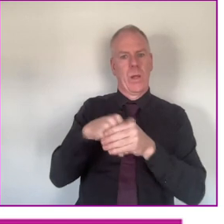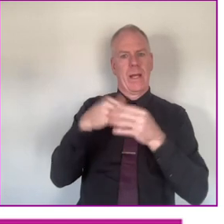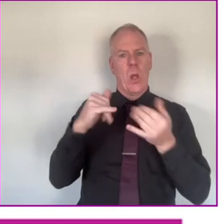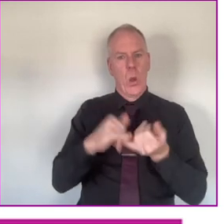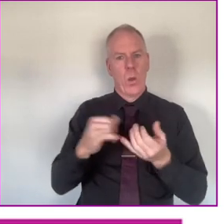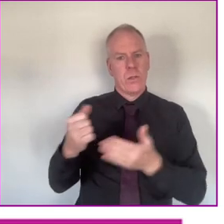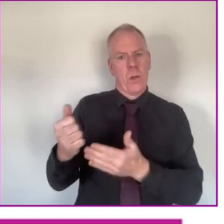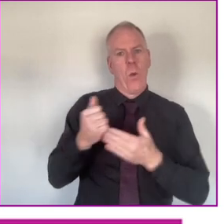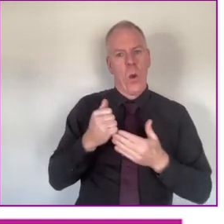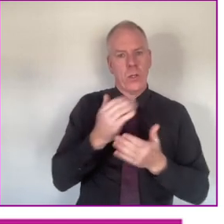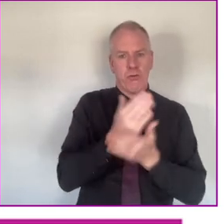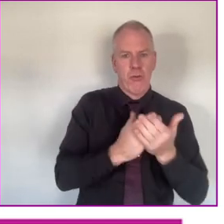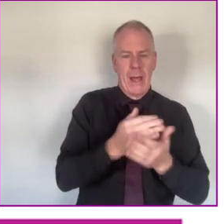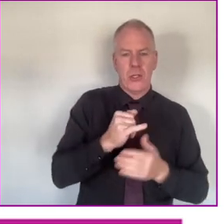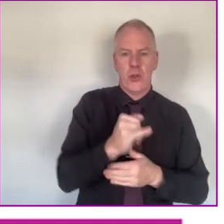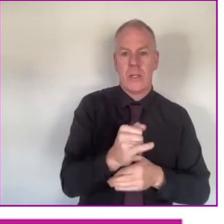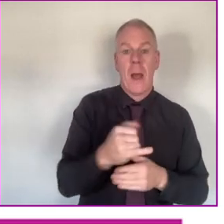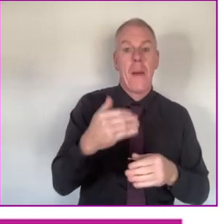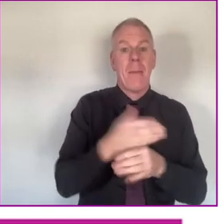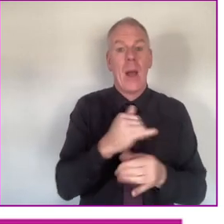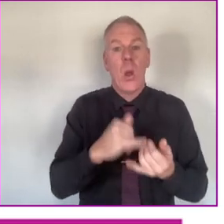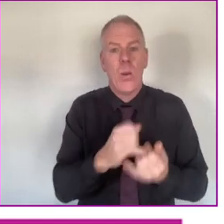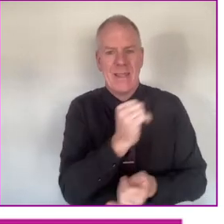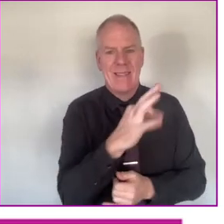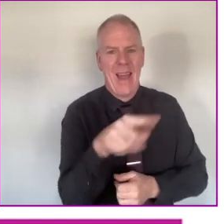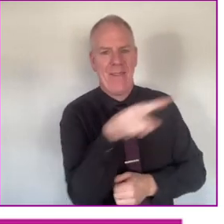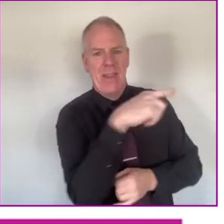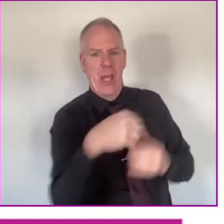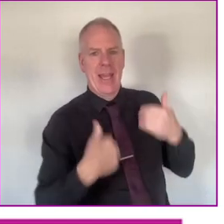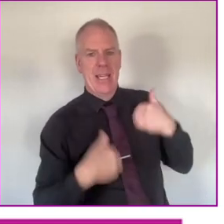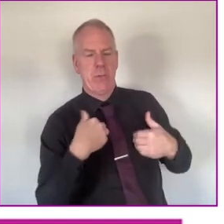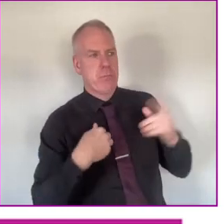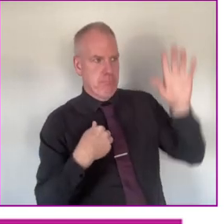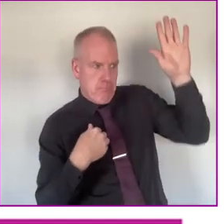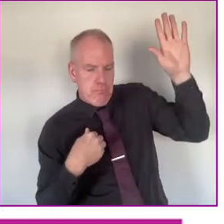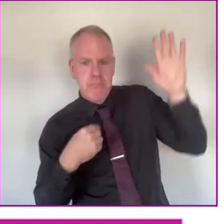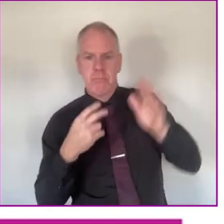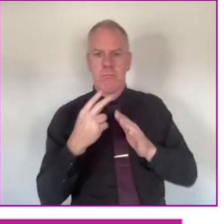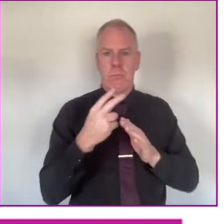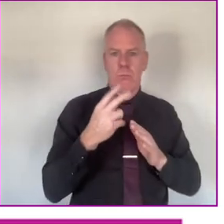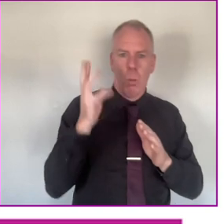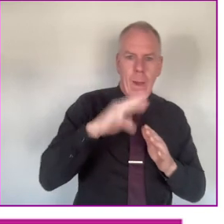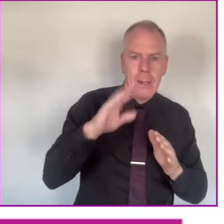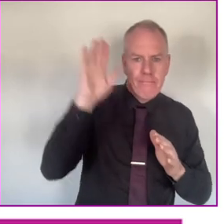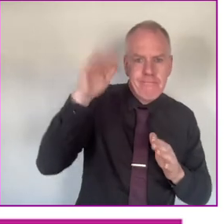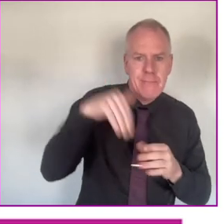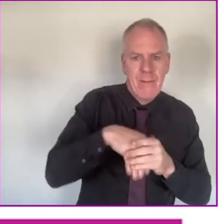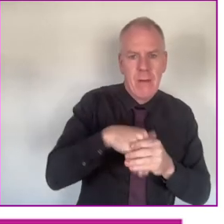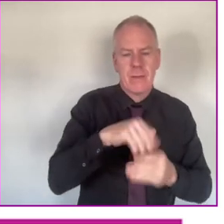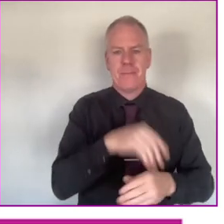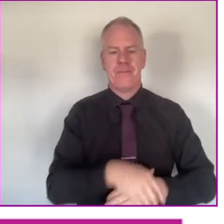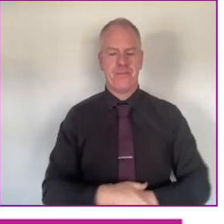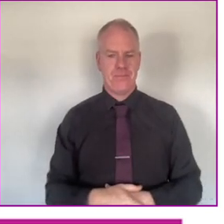to support people who take train journeys by staff who have an interest in that area and came forward with ideas.